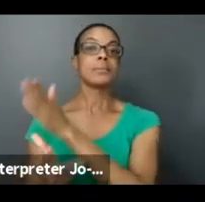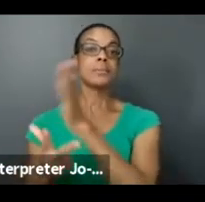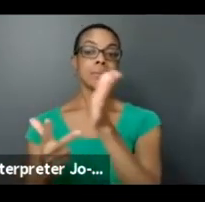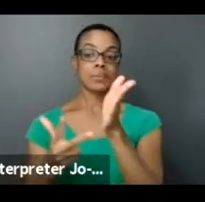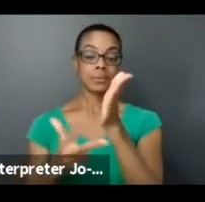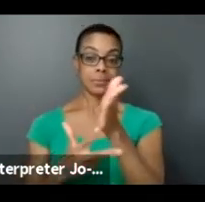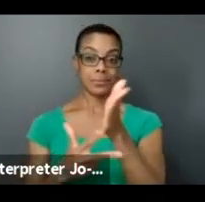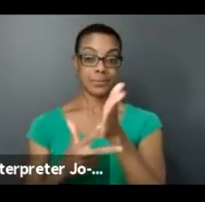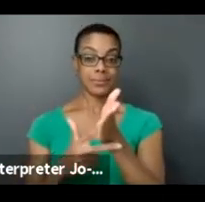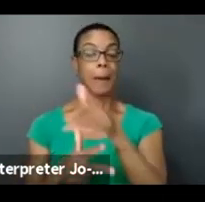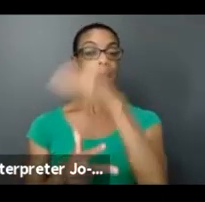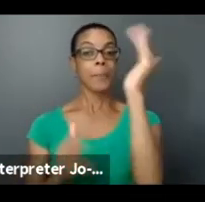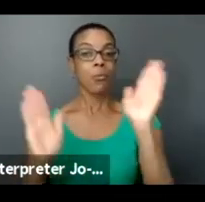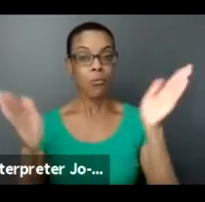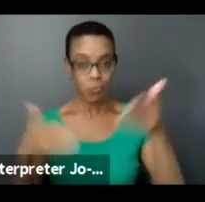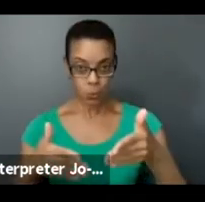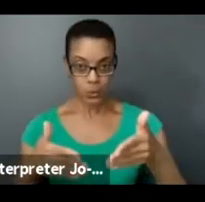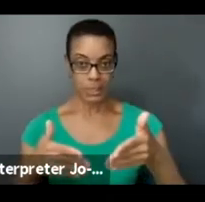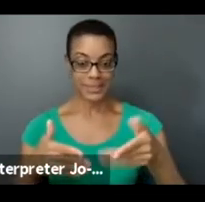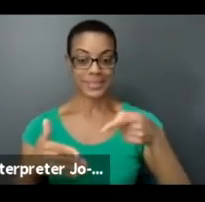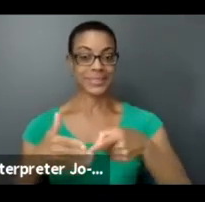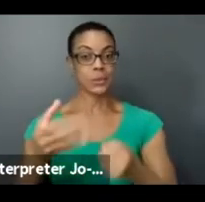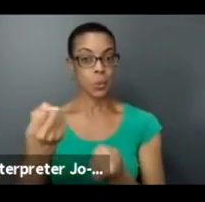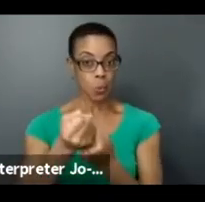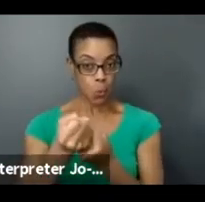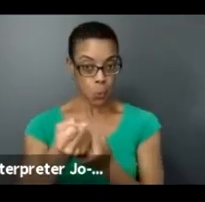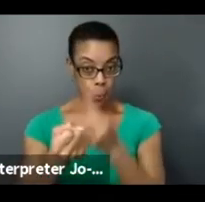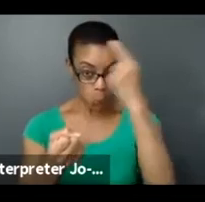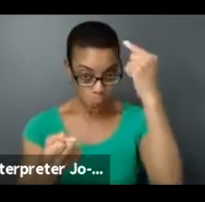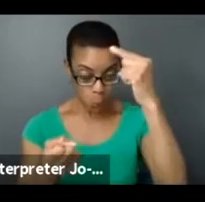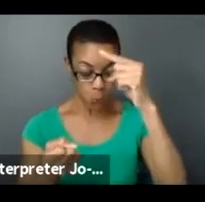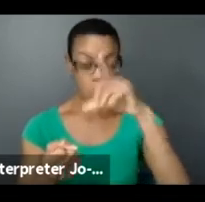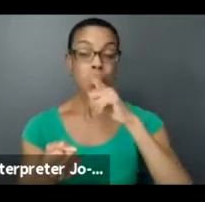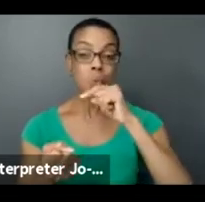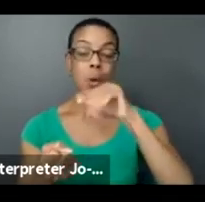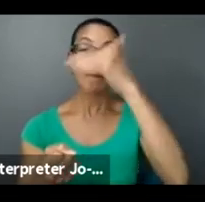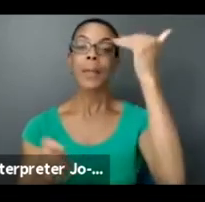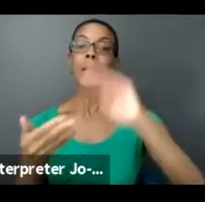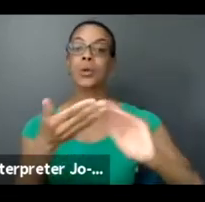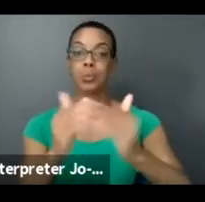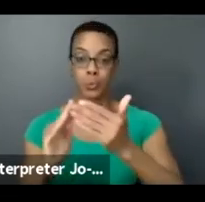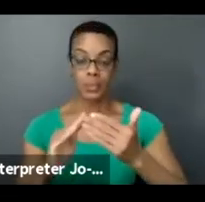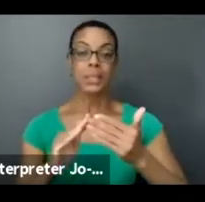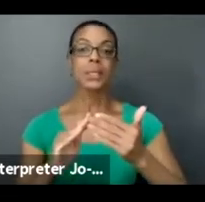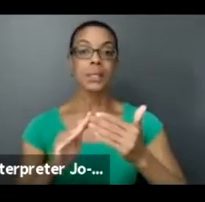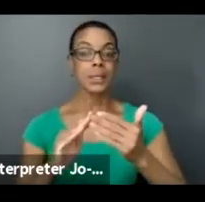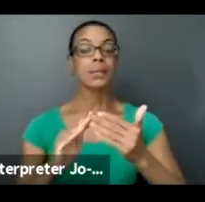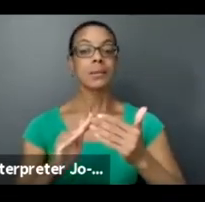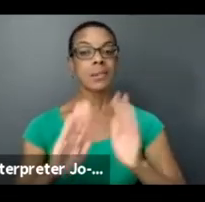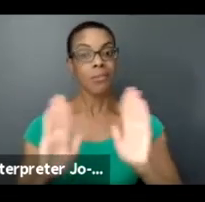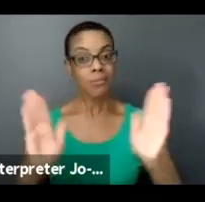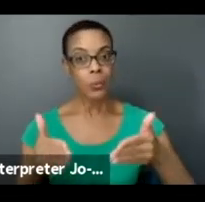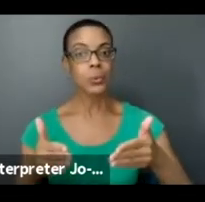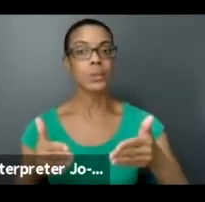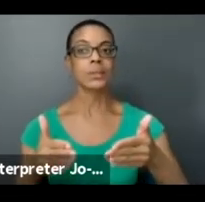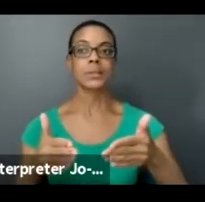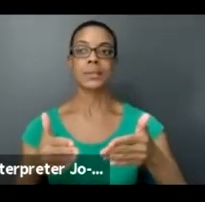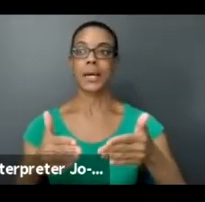this organization should be serving the Black community and primarily focused on meaningfully